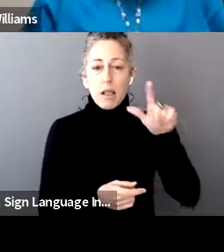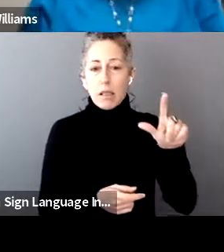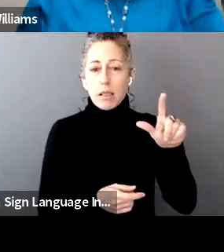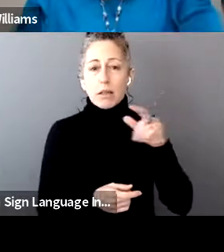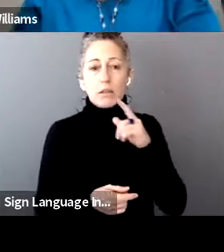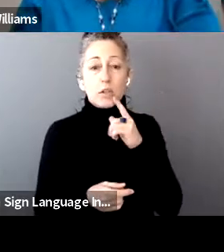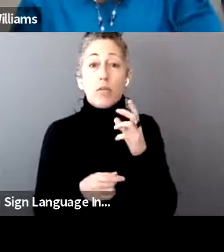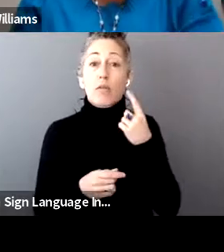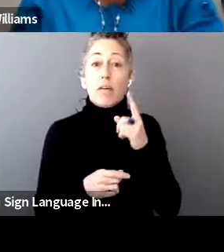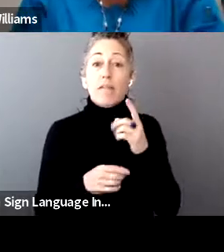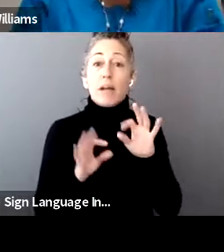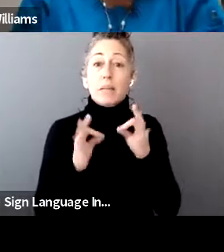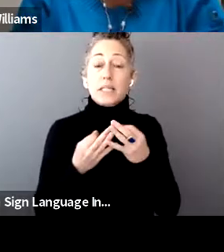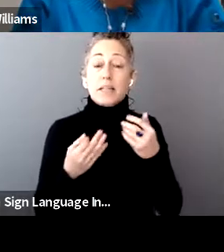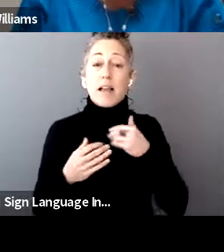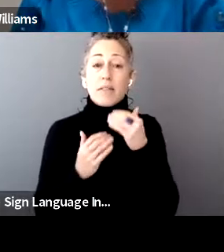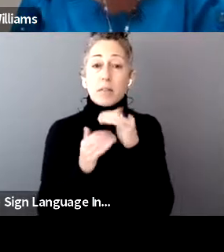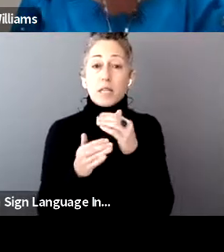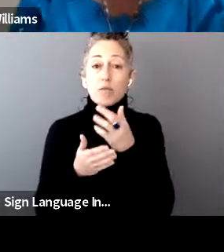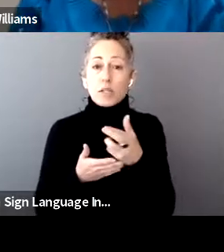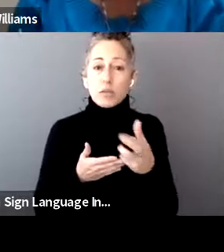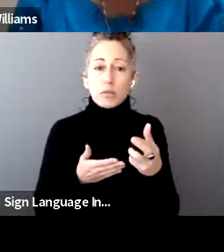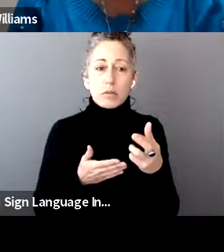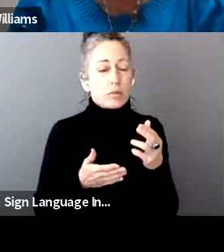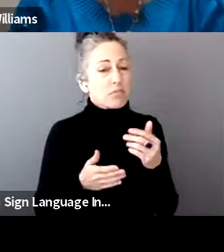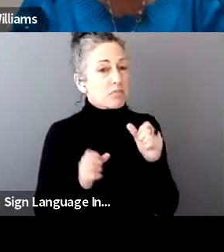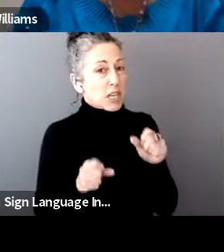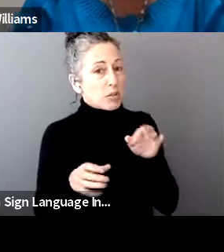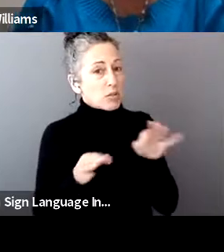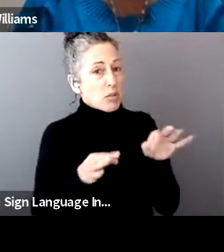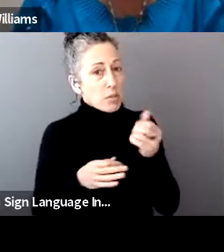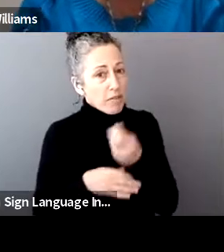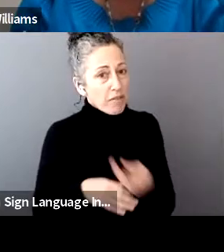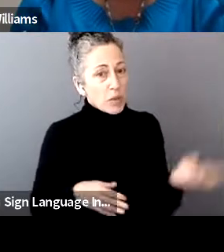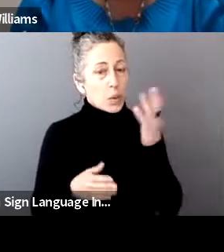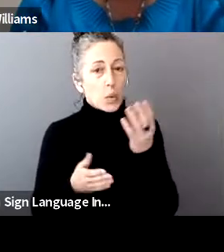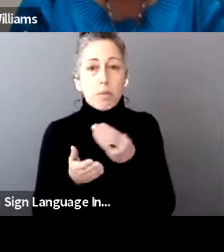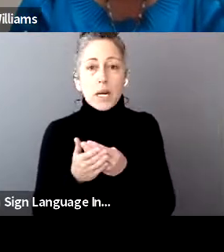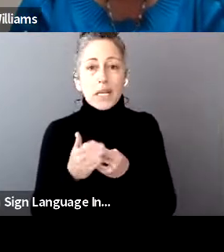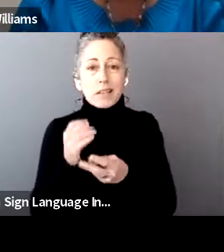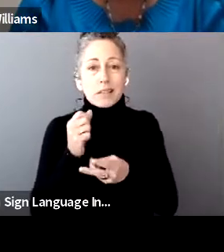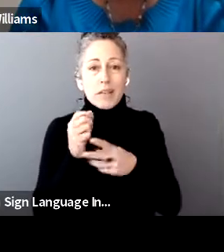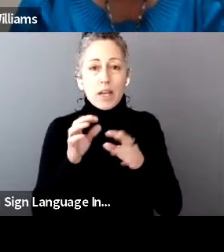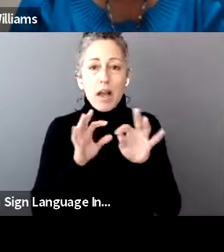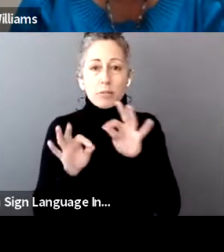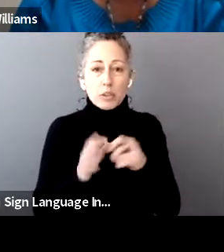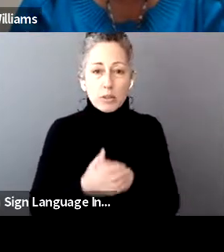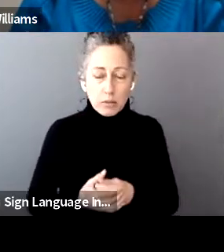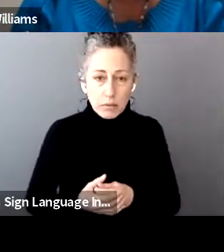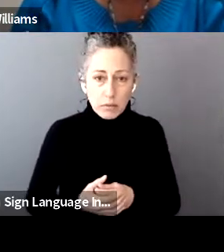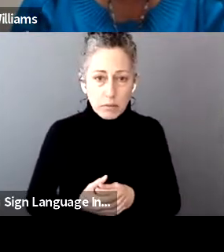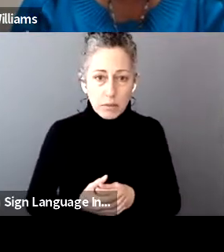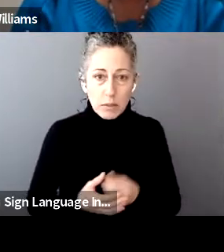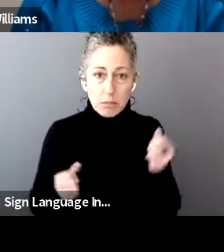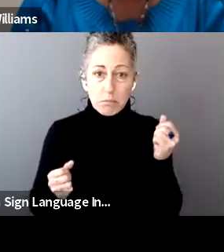limited resources. What are some money-saving options and deductions that those individuals may not be aware of